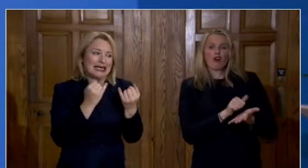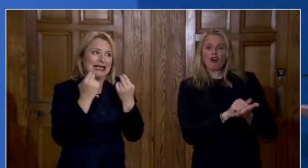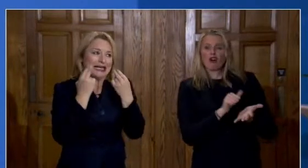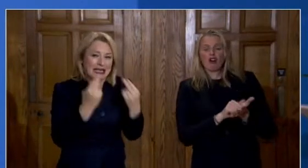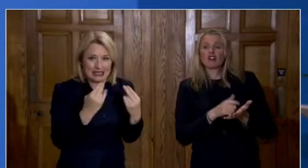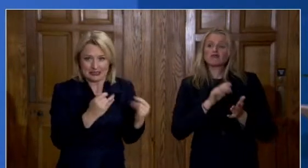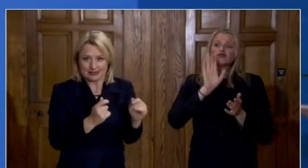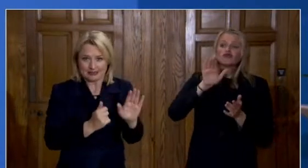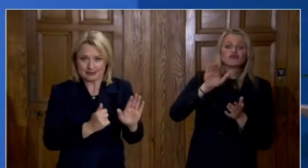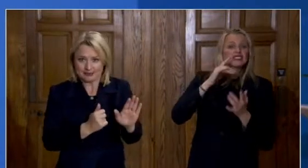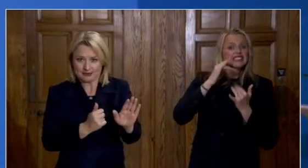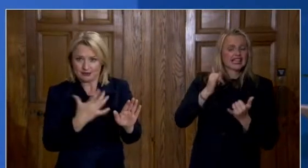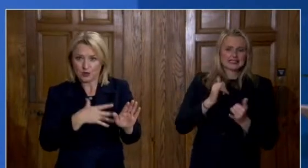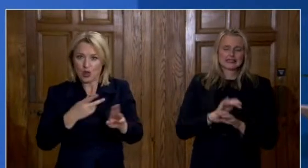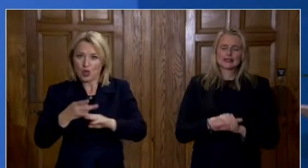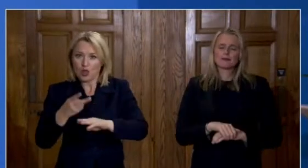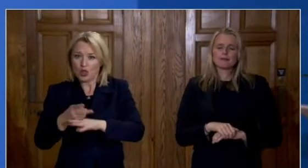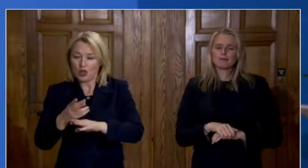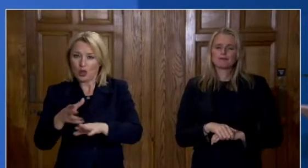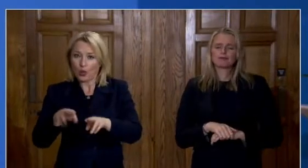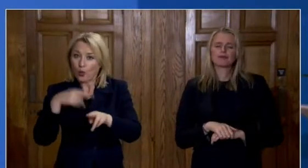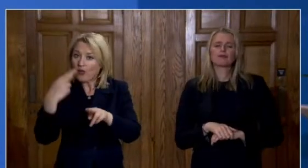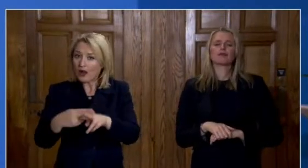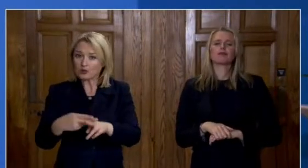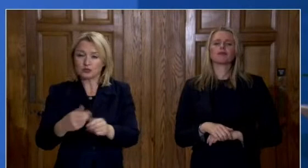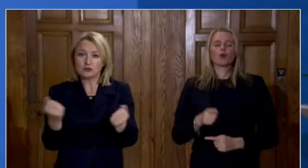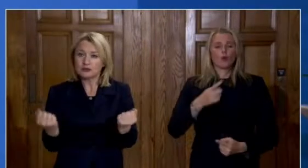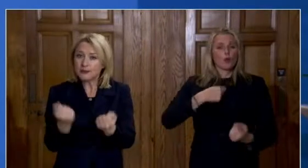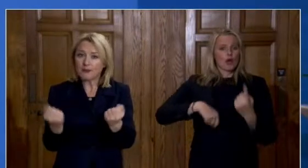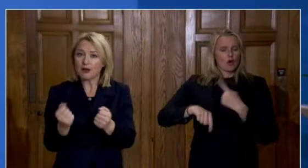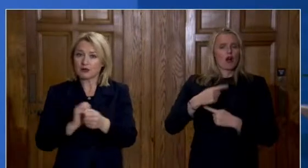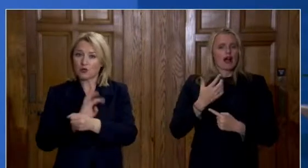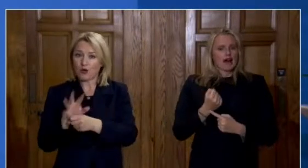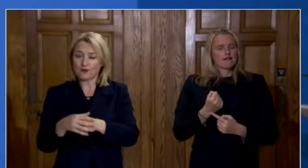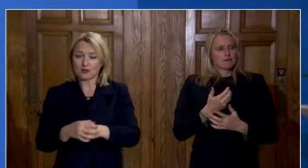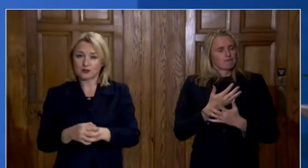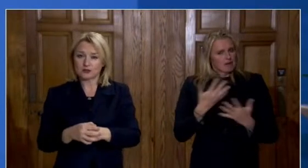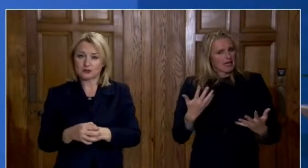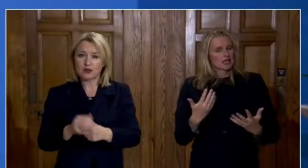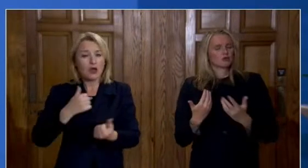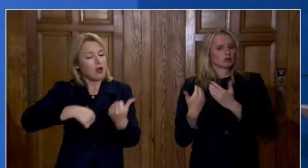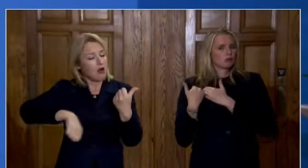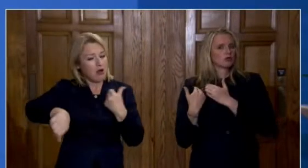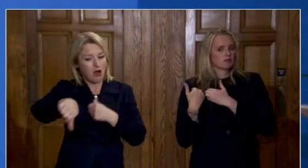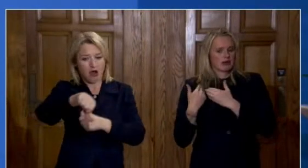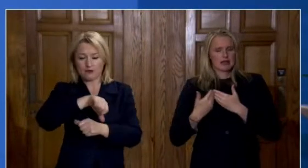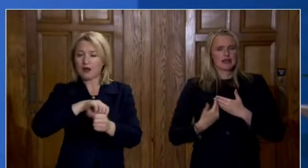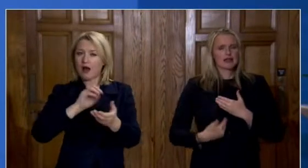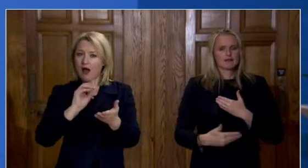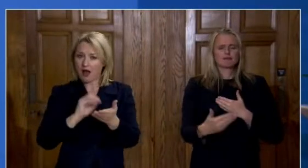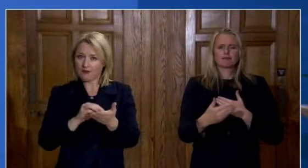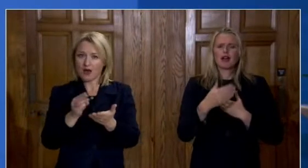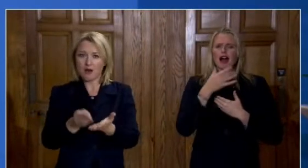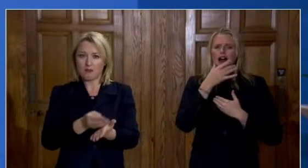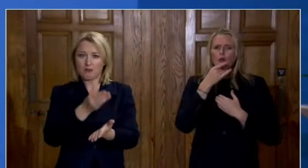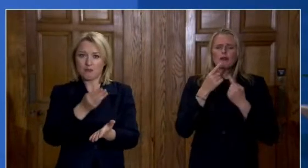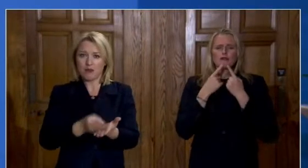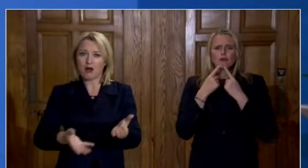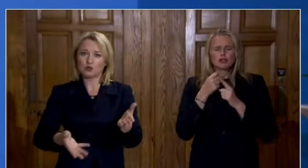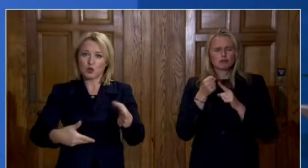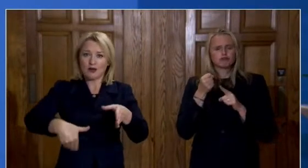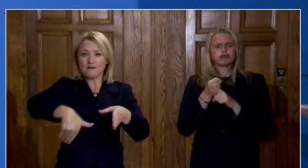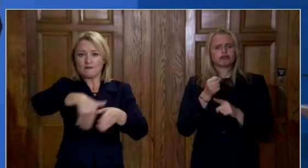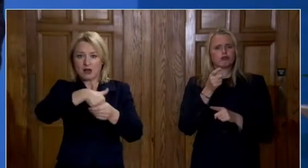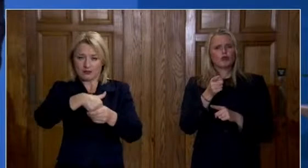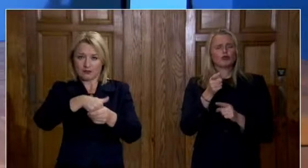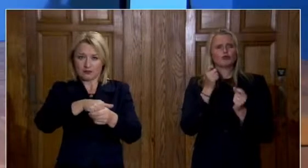We all have a role to play, and I hope that this information is helpful to everyone in thinking about what that role should